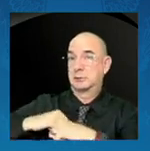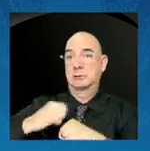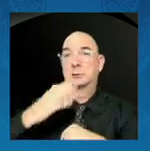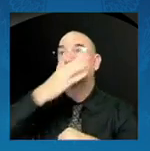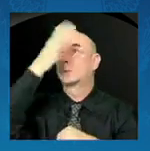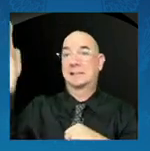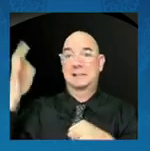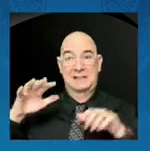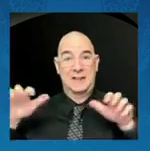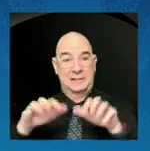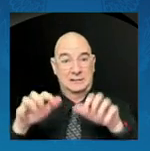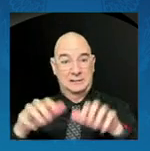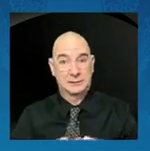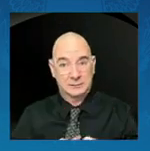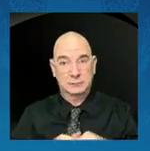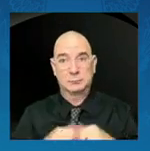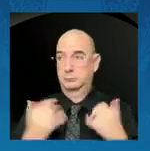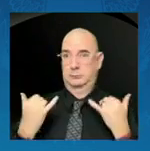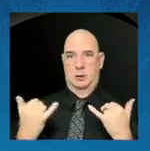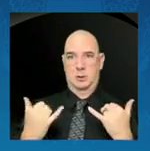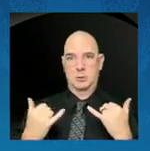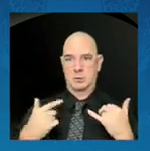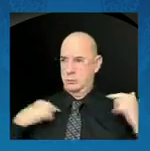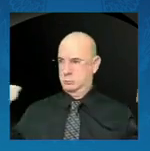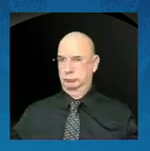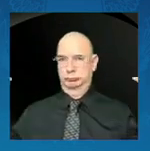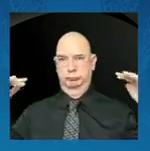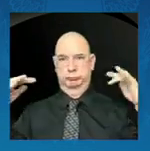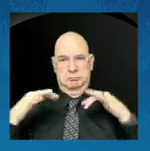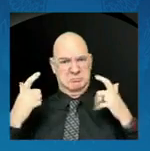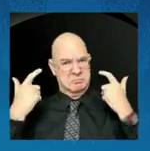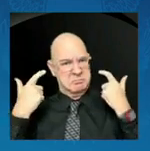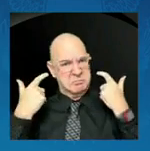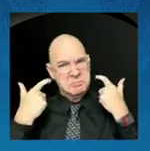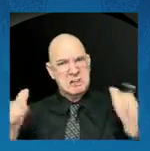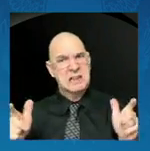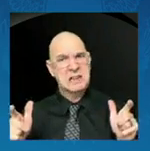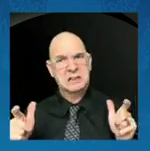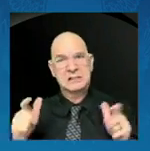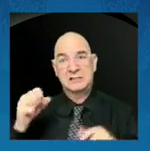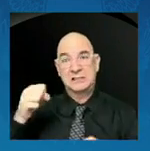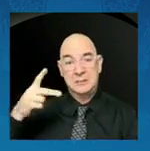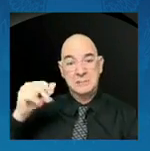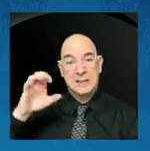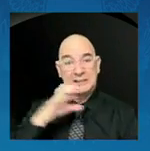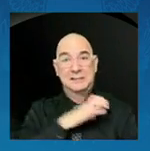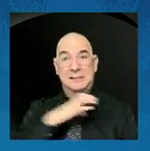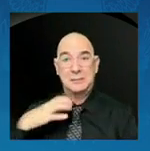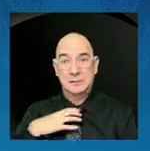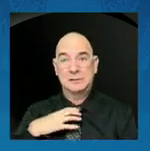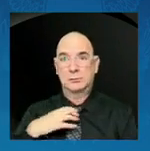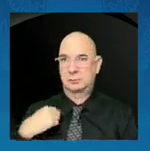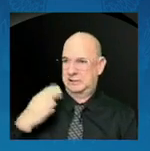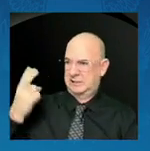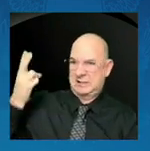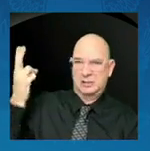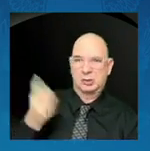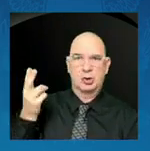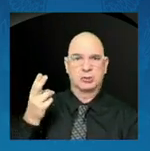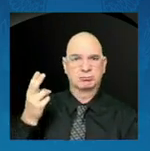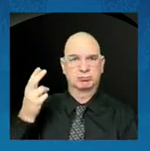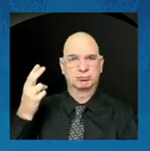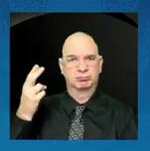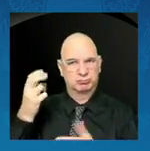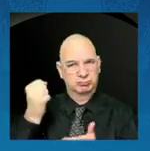and most expansive space council in our nation's history. Today, President Joe Biden